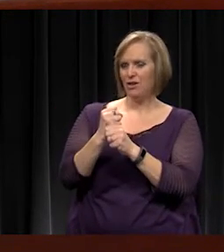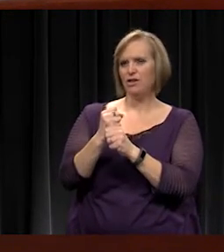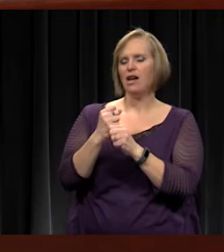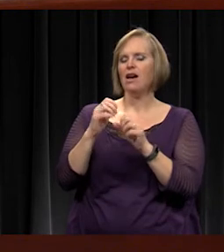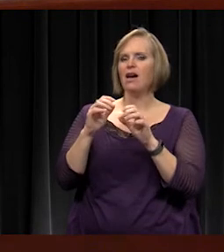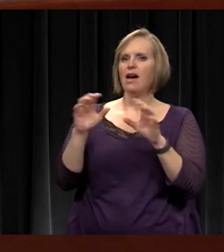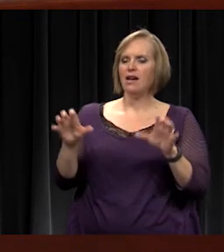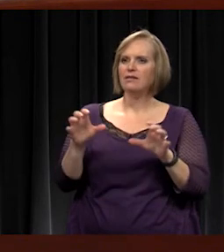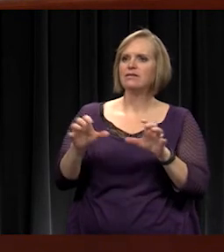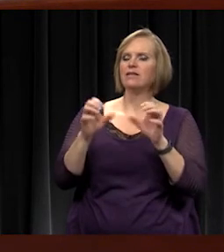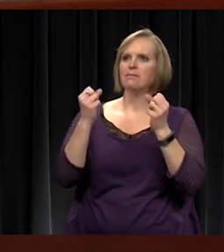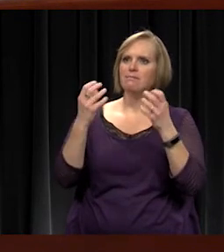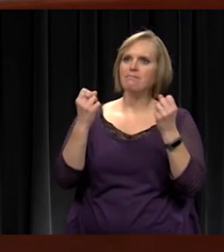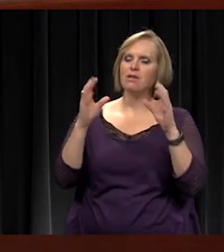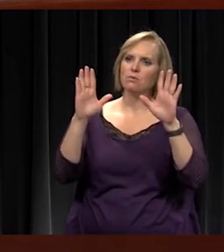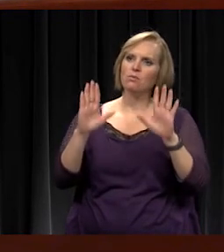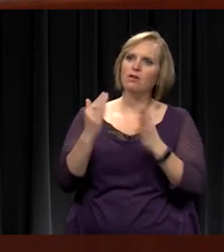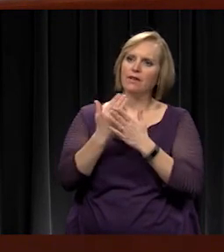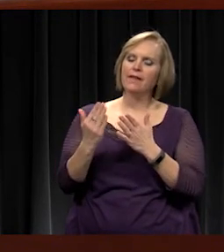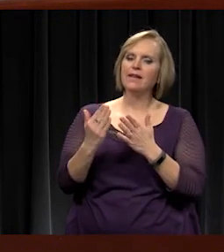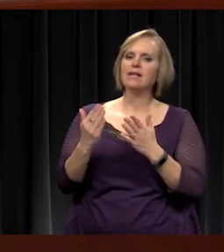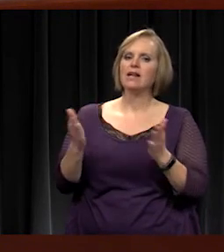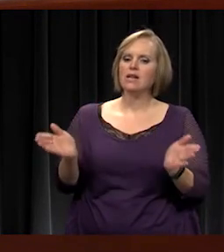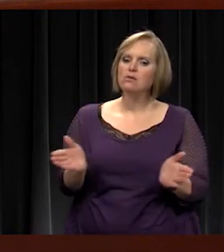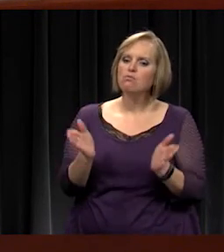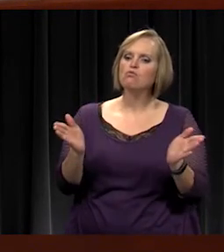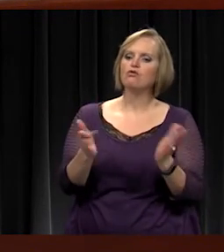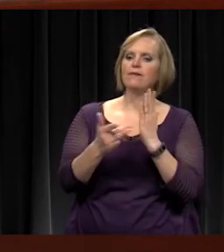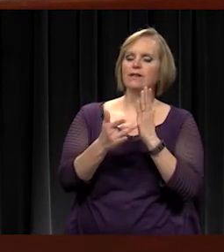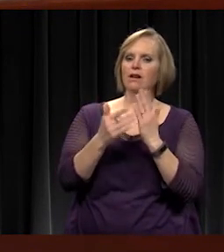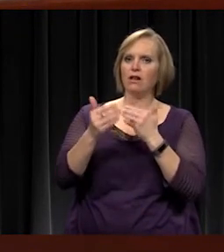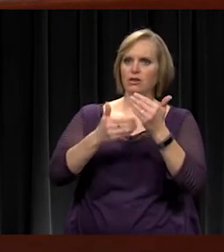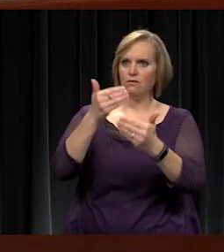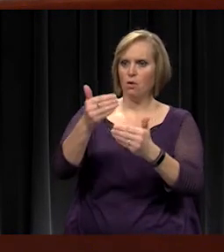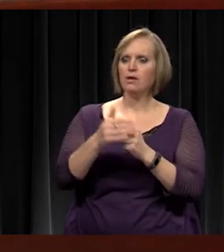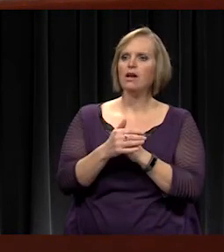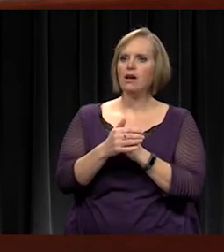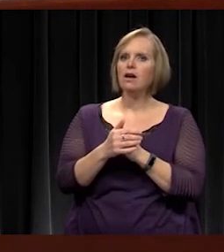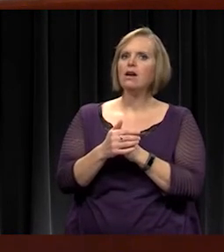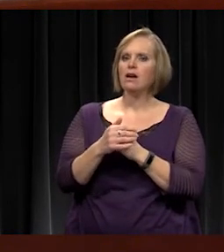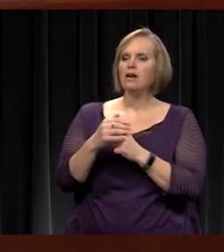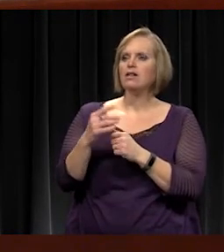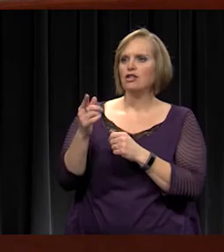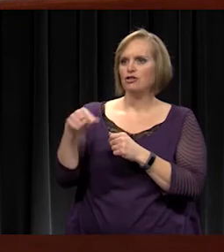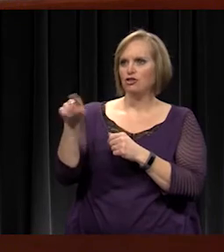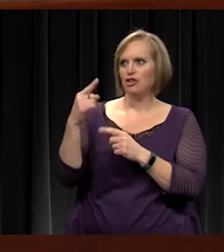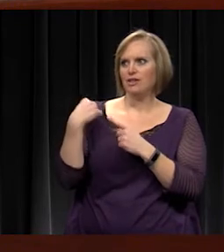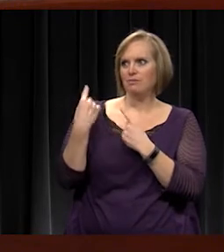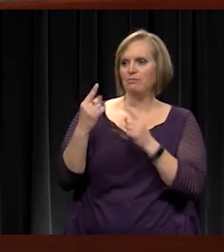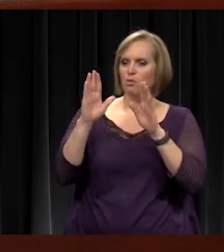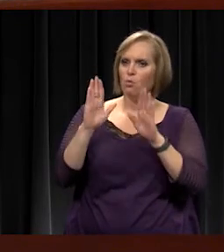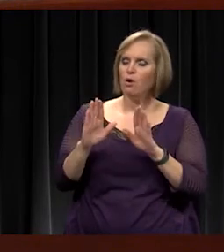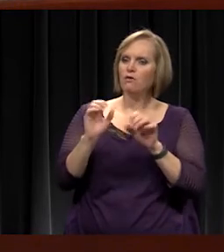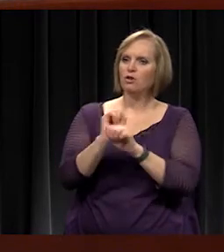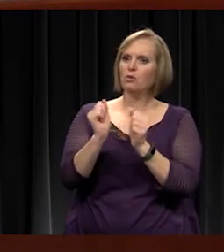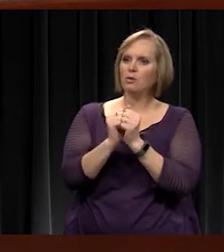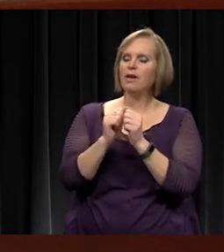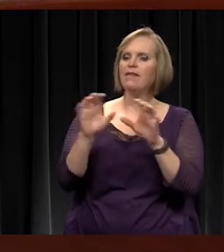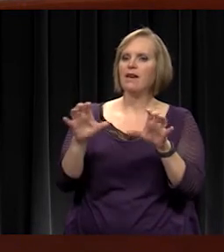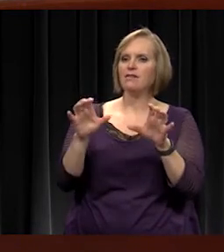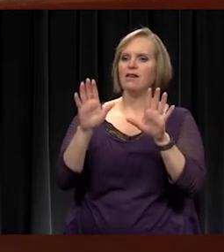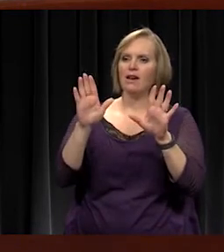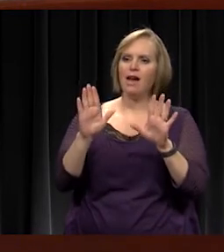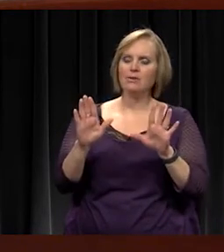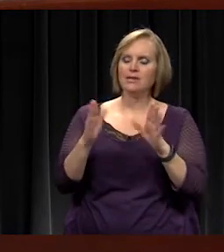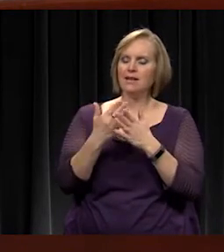for us and moved our technology forward, just been outstanding to work with and has done great things for us. And we will certainly miss